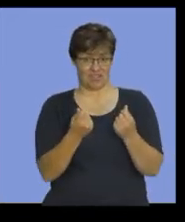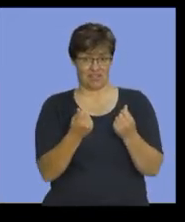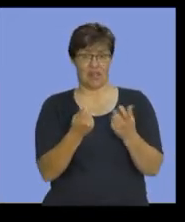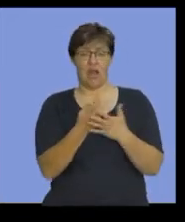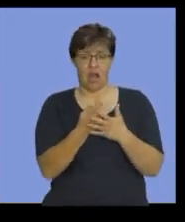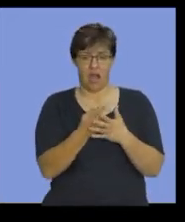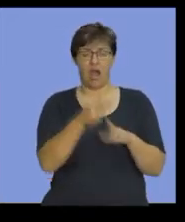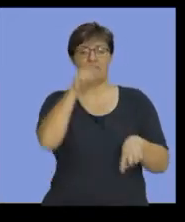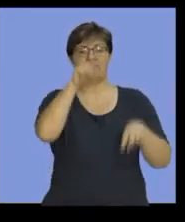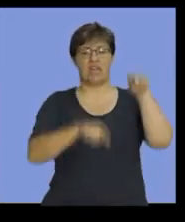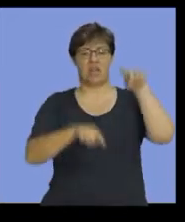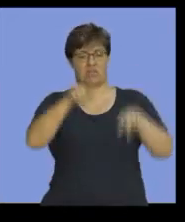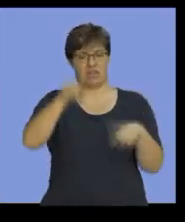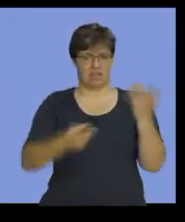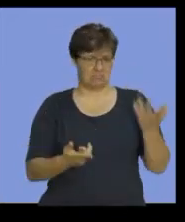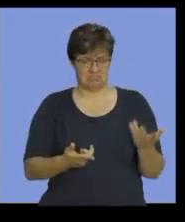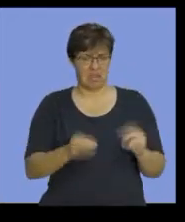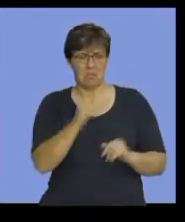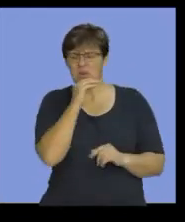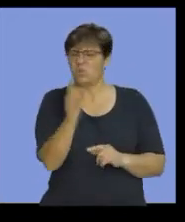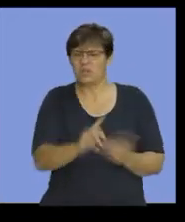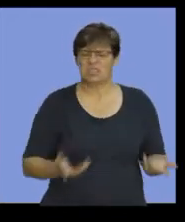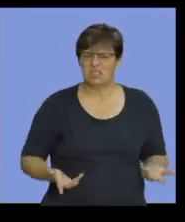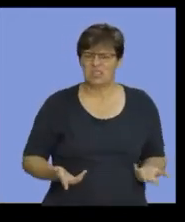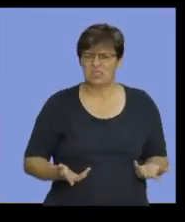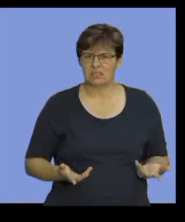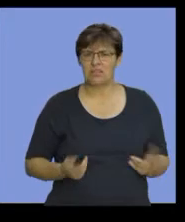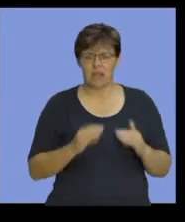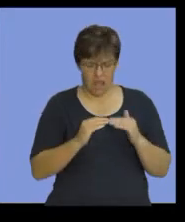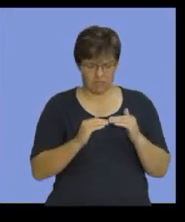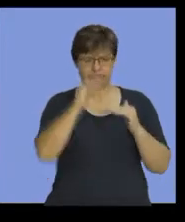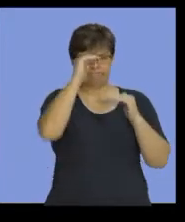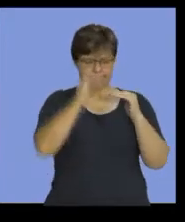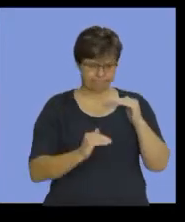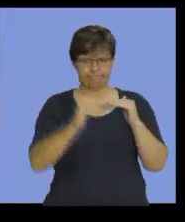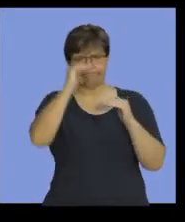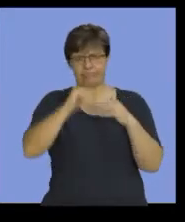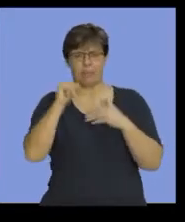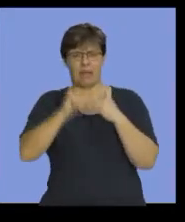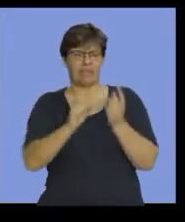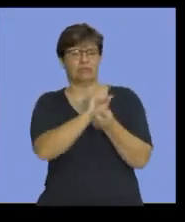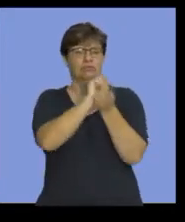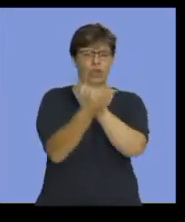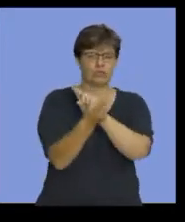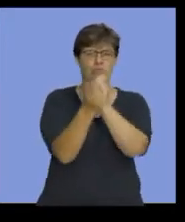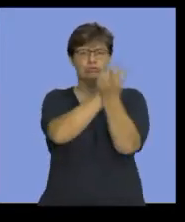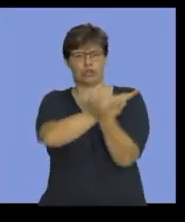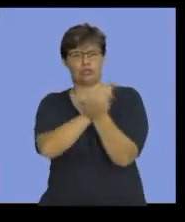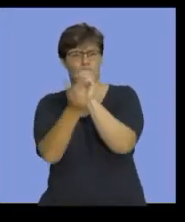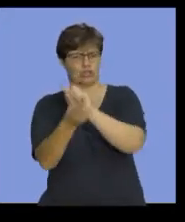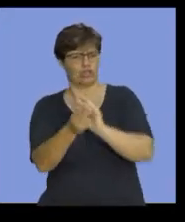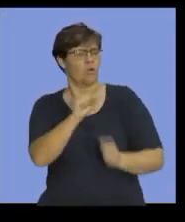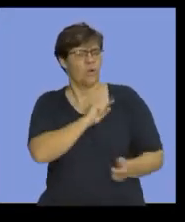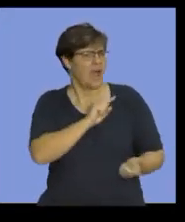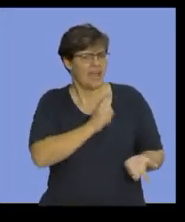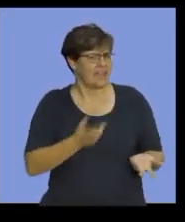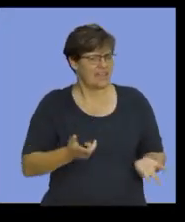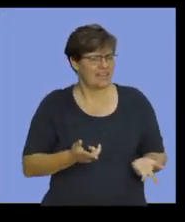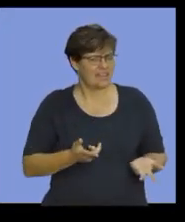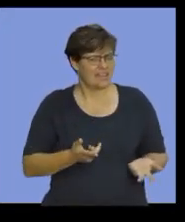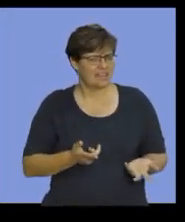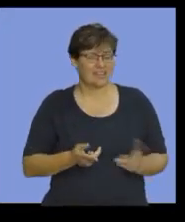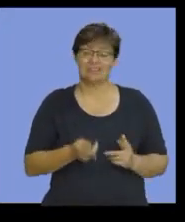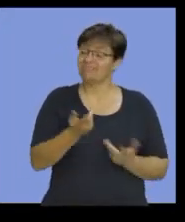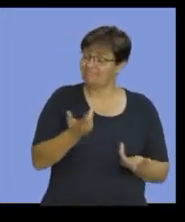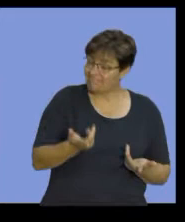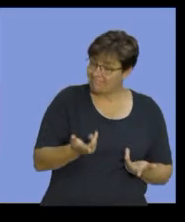vary. By vary, we mean they go up and down. They change. Why? Why do they change?